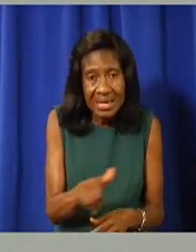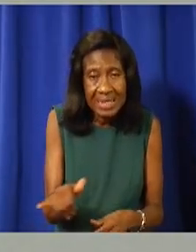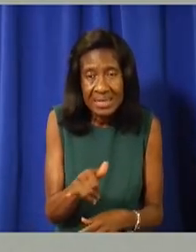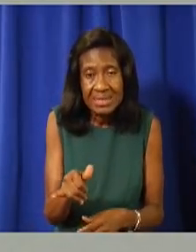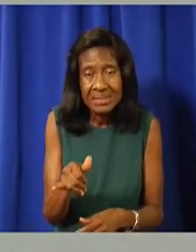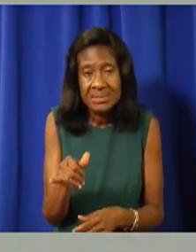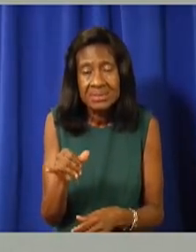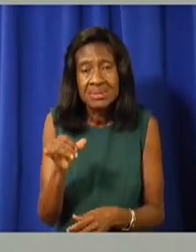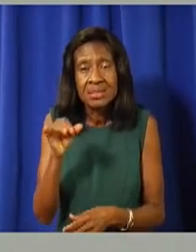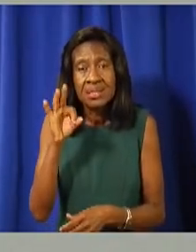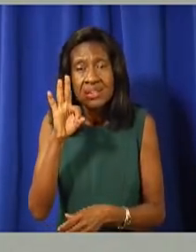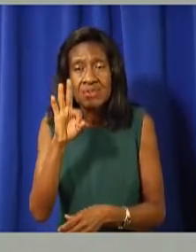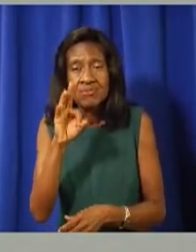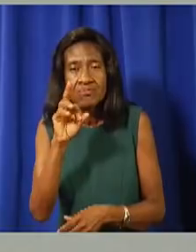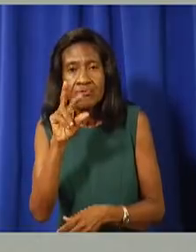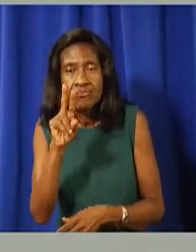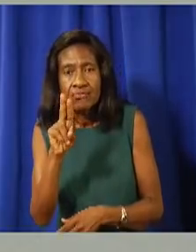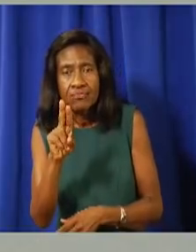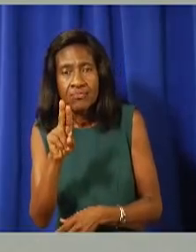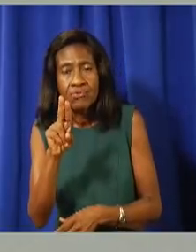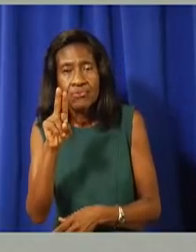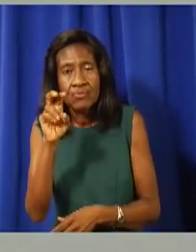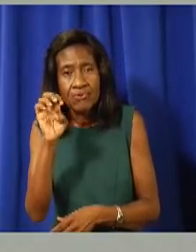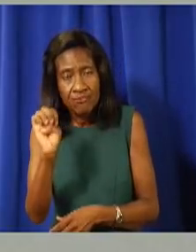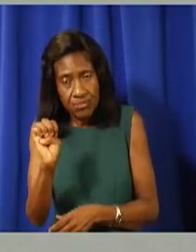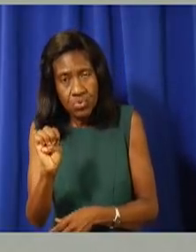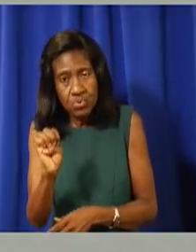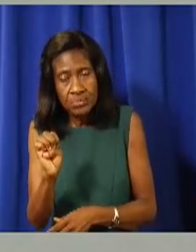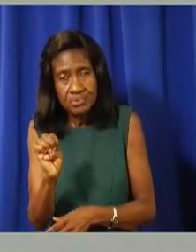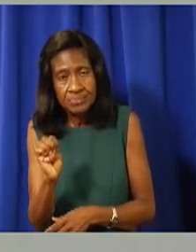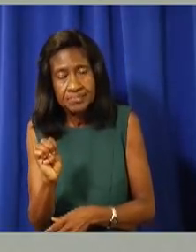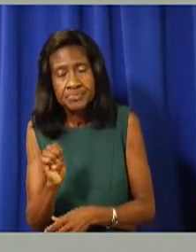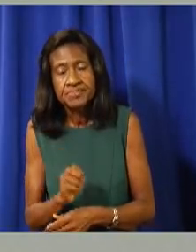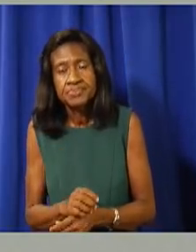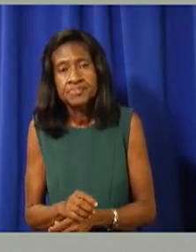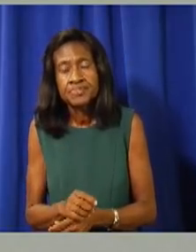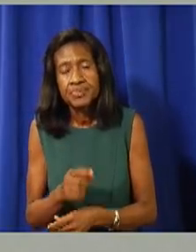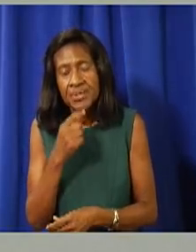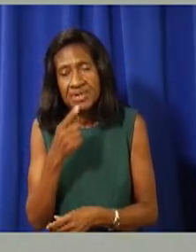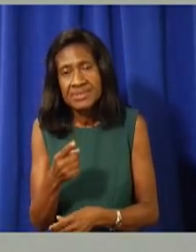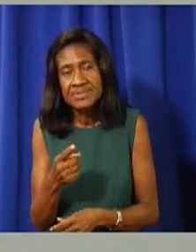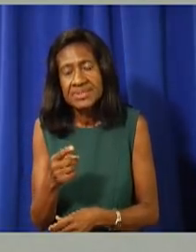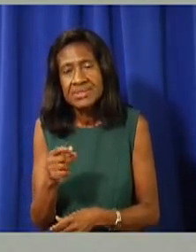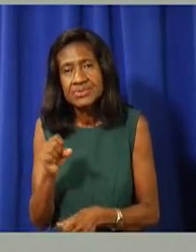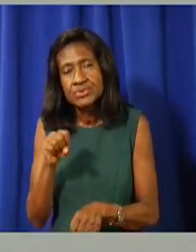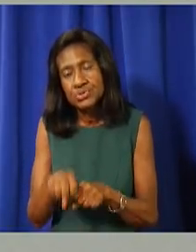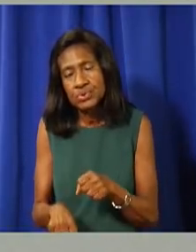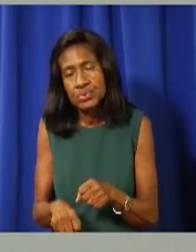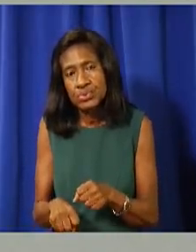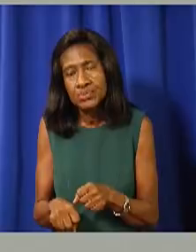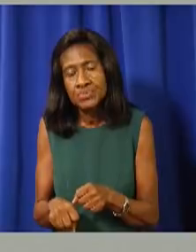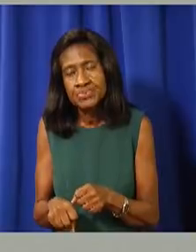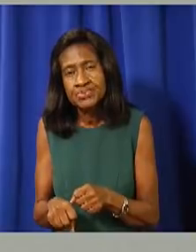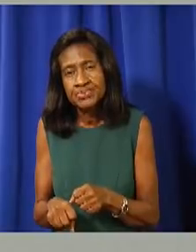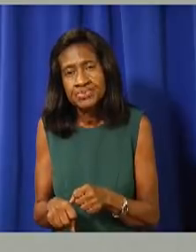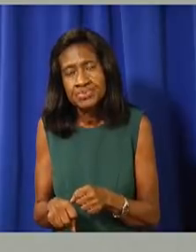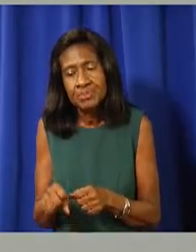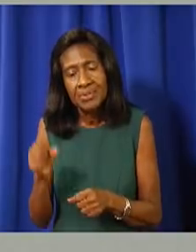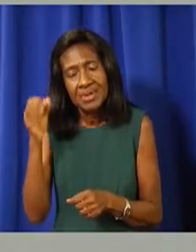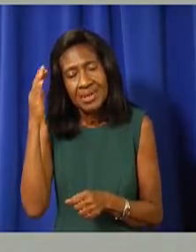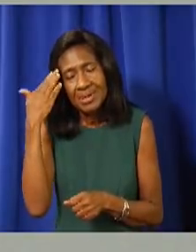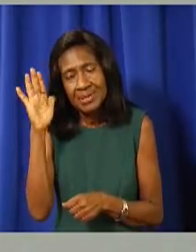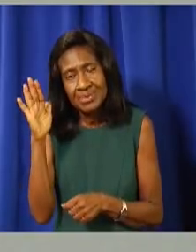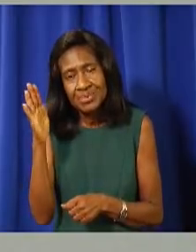immune systems become more accustomed to, to addressing it. So, it becomes less problematic. I don't know,